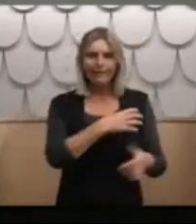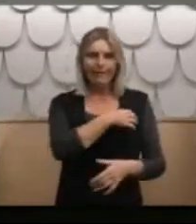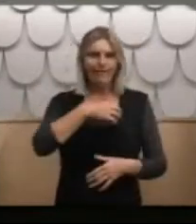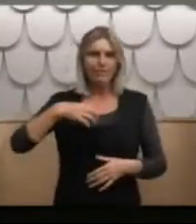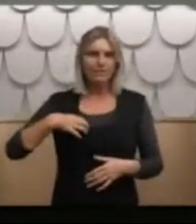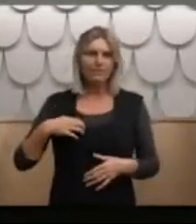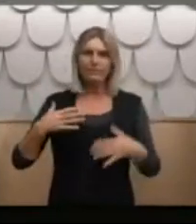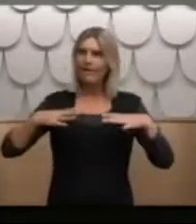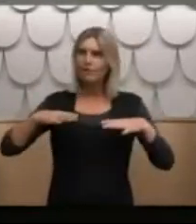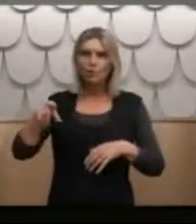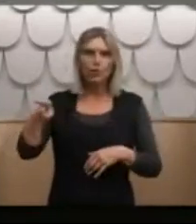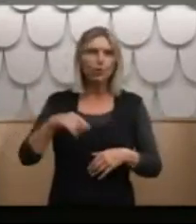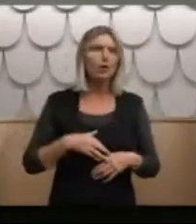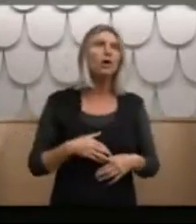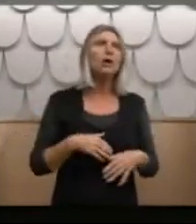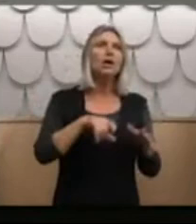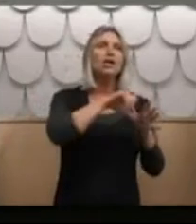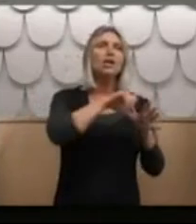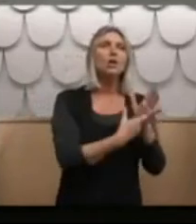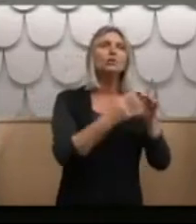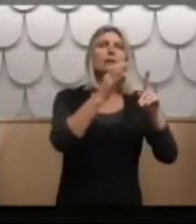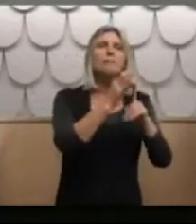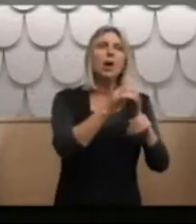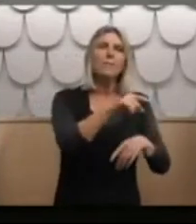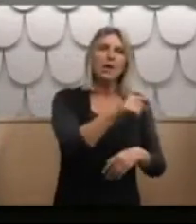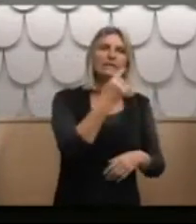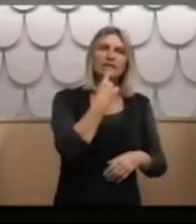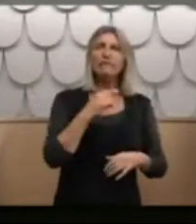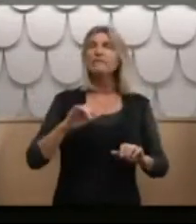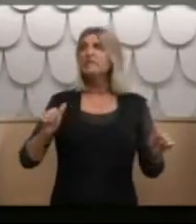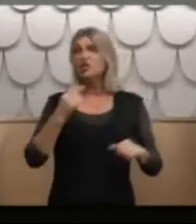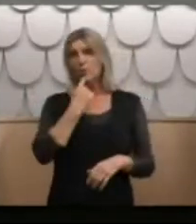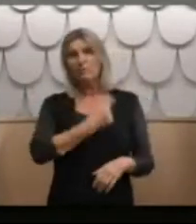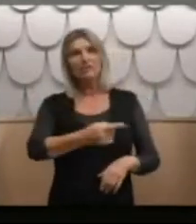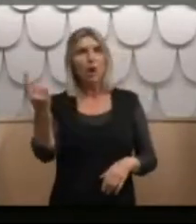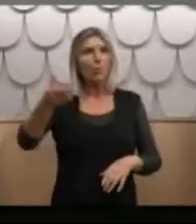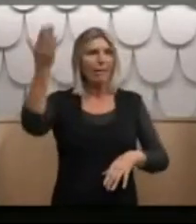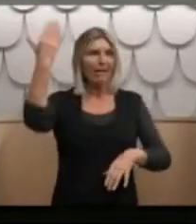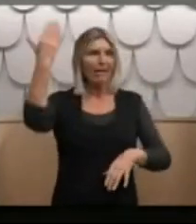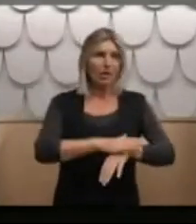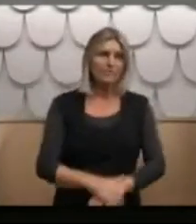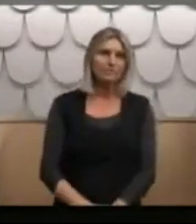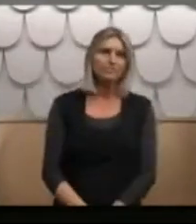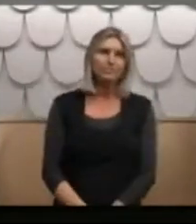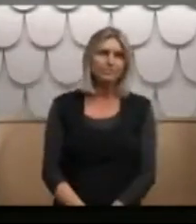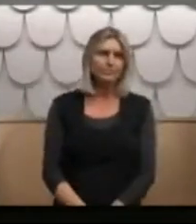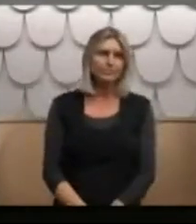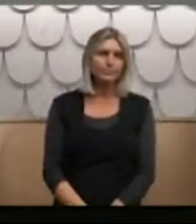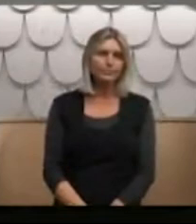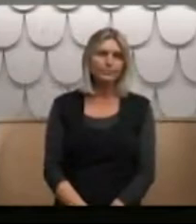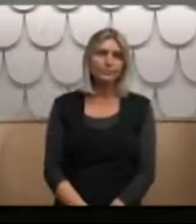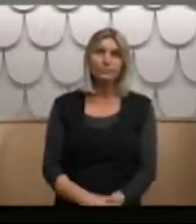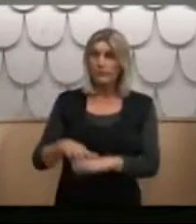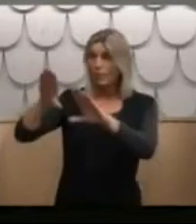accepts this is the sort of thing she would have been told at the time. Okay, now we'll pause you there and we'll look at